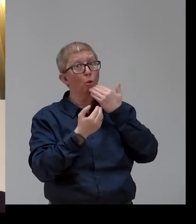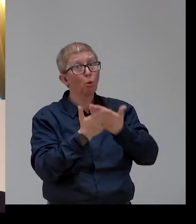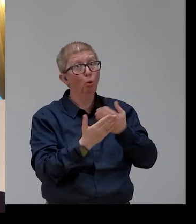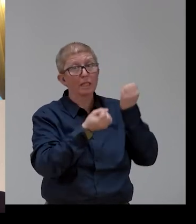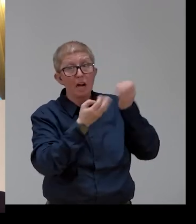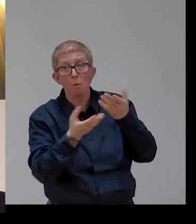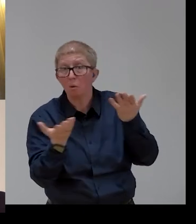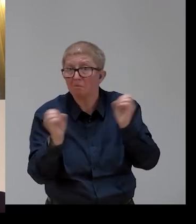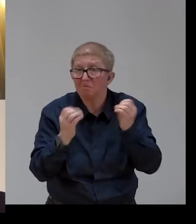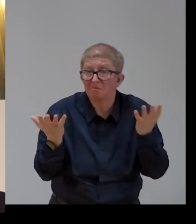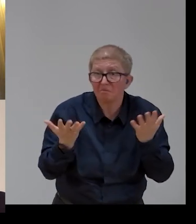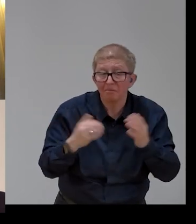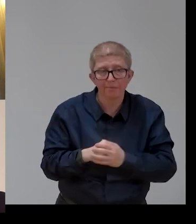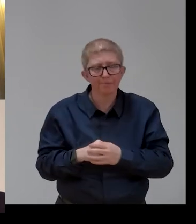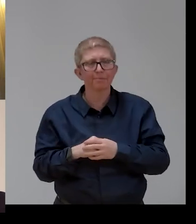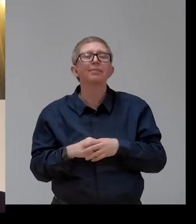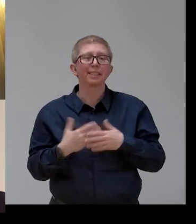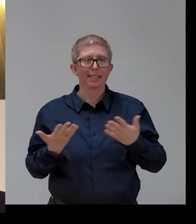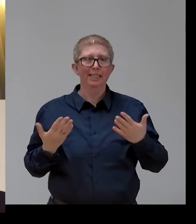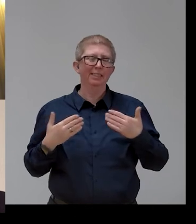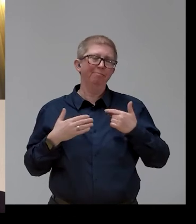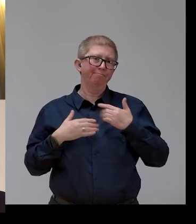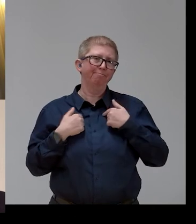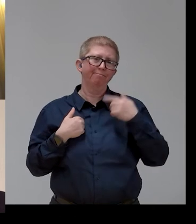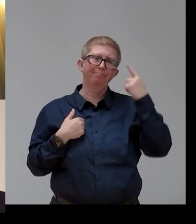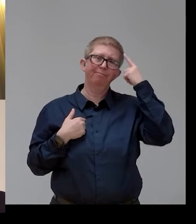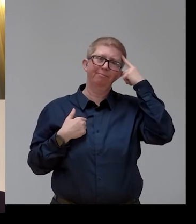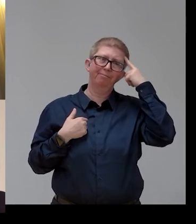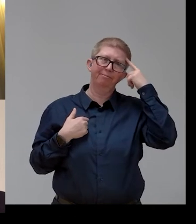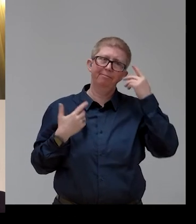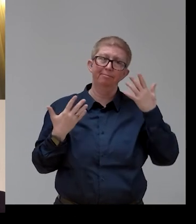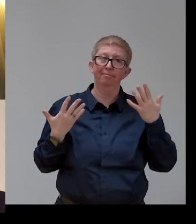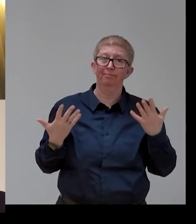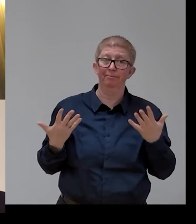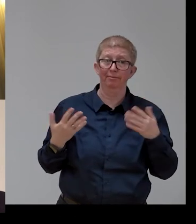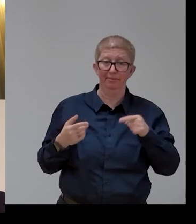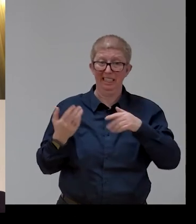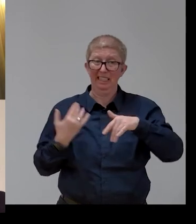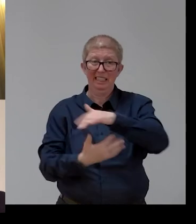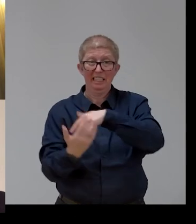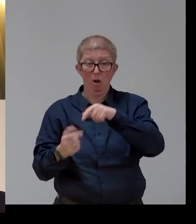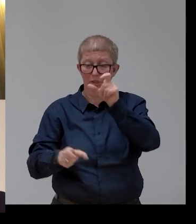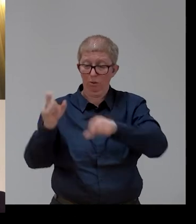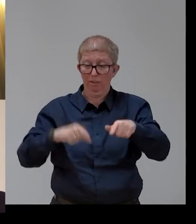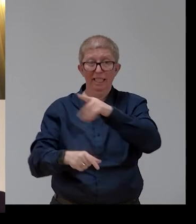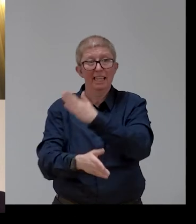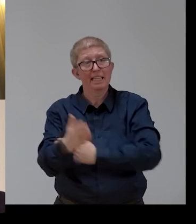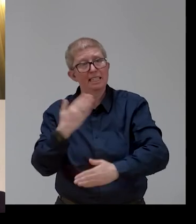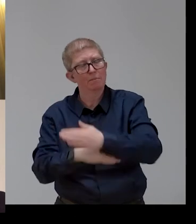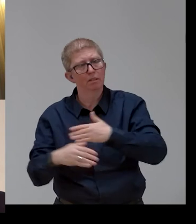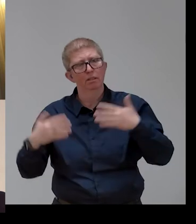Well, I think that indeed, I mean, persons, situation of persons with disabilities has been tremendously affected